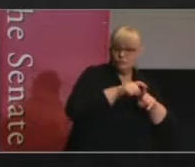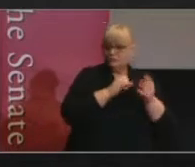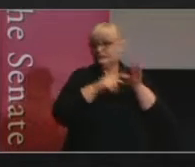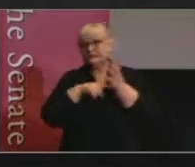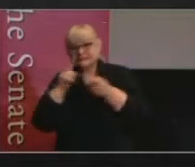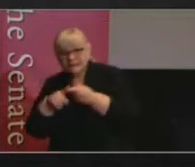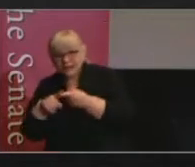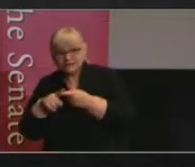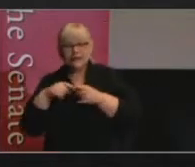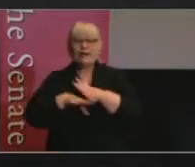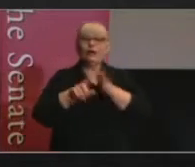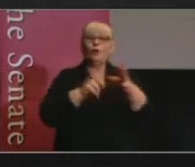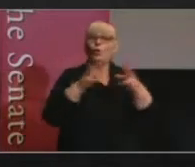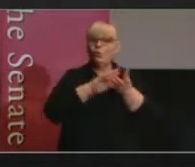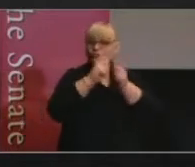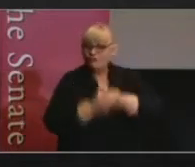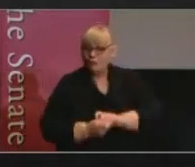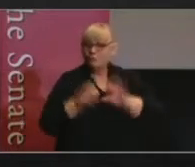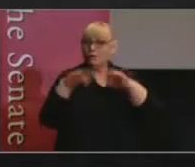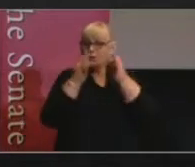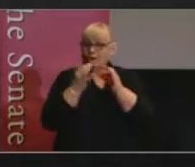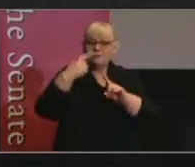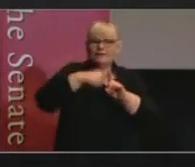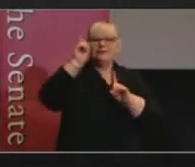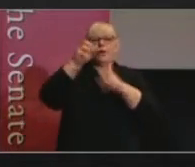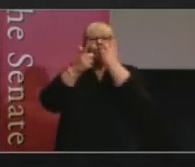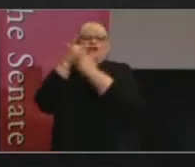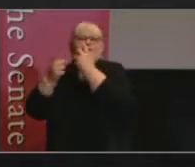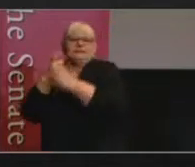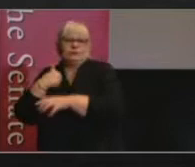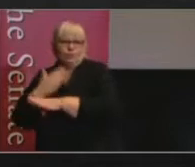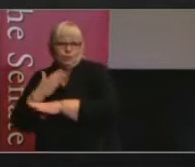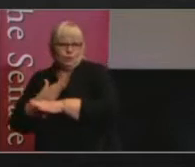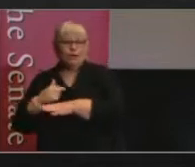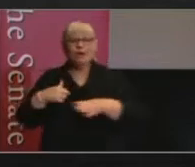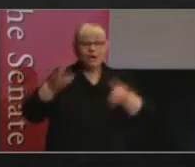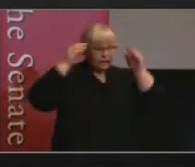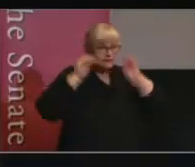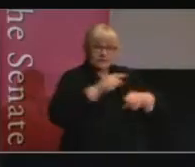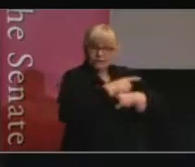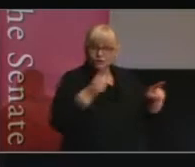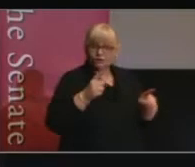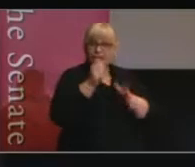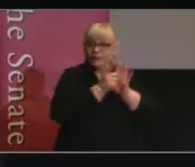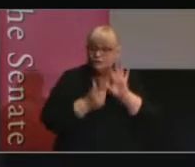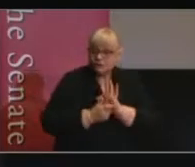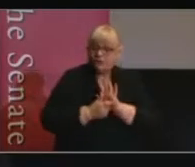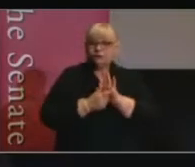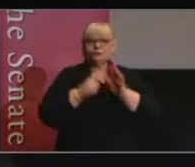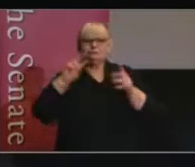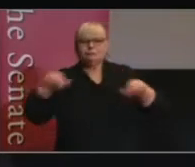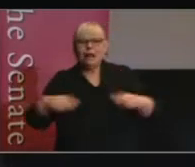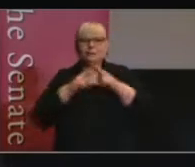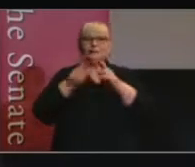in law reform bodies and now in academia. I teach legislation. I teach parliamentary lawmaking.